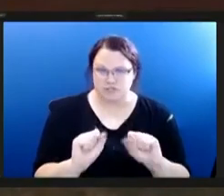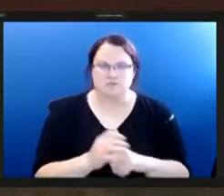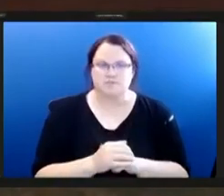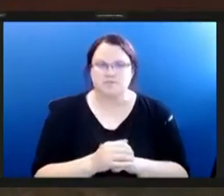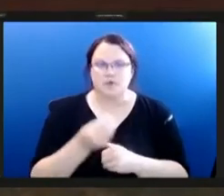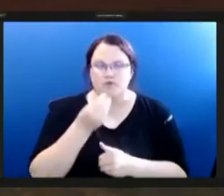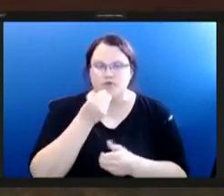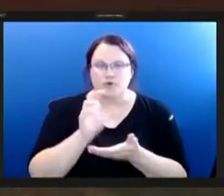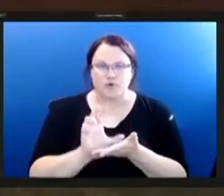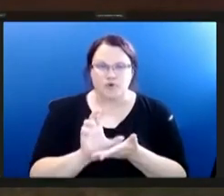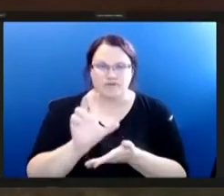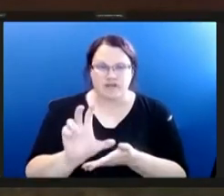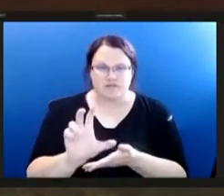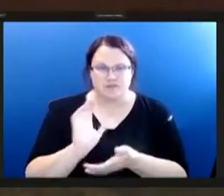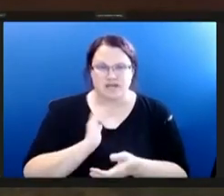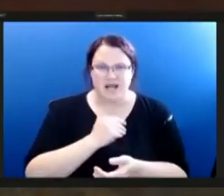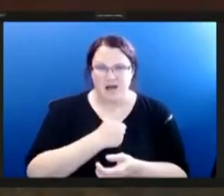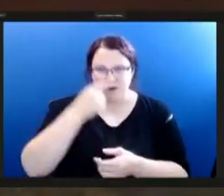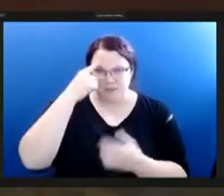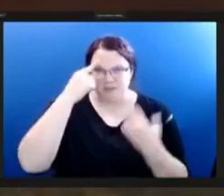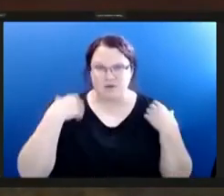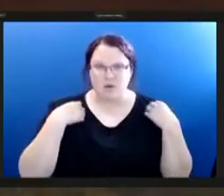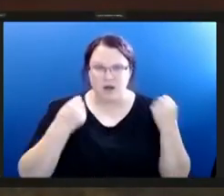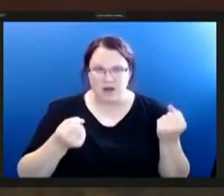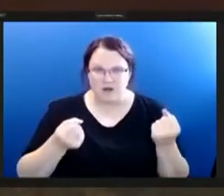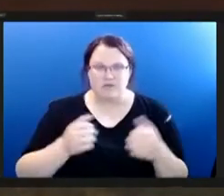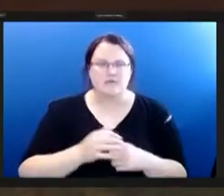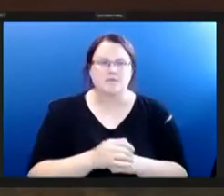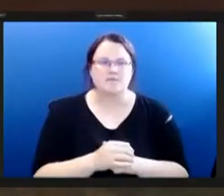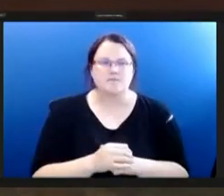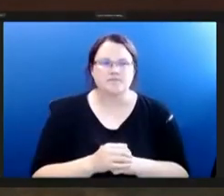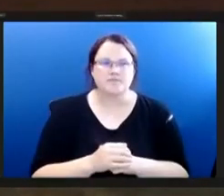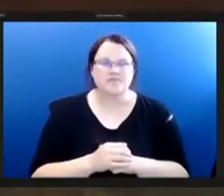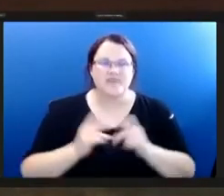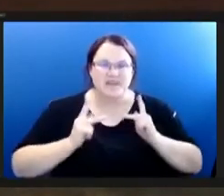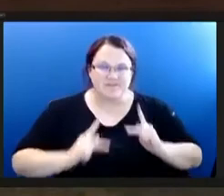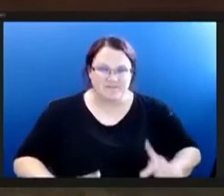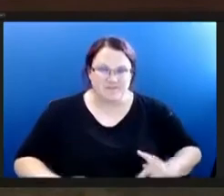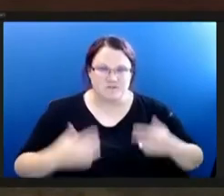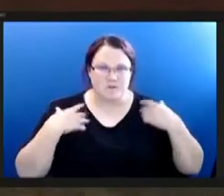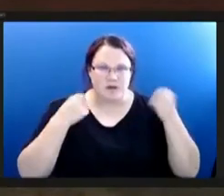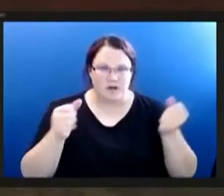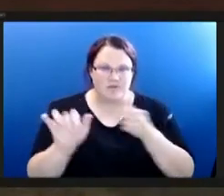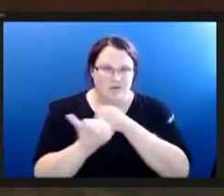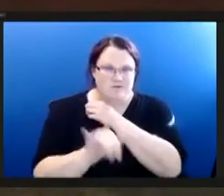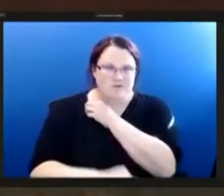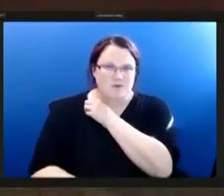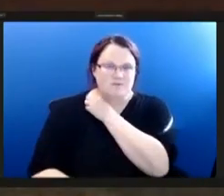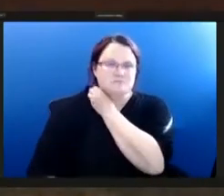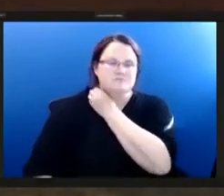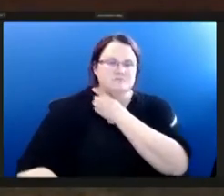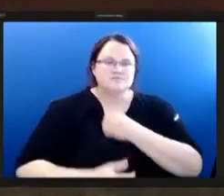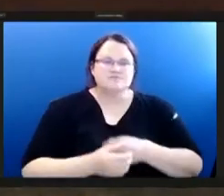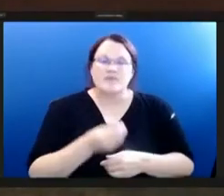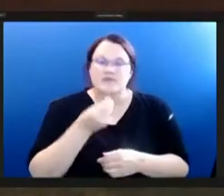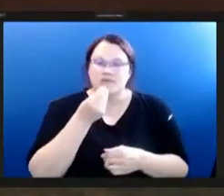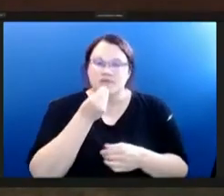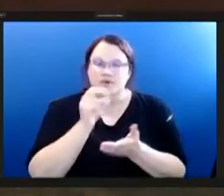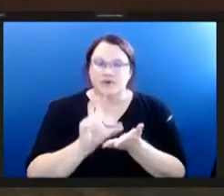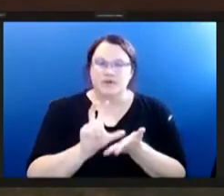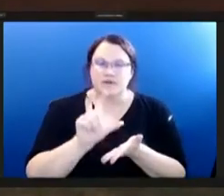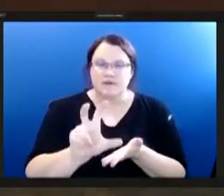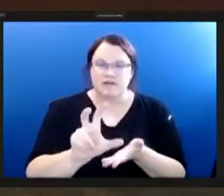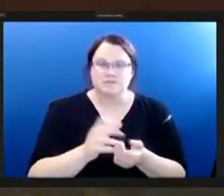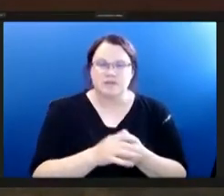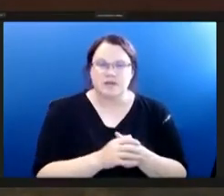is investing in our mental health and investing in our physical health that food investment is investing